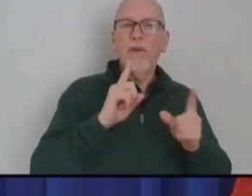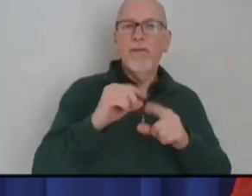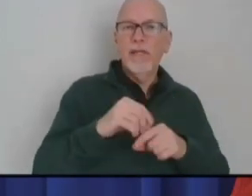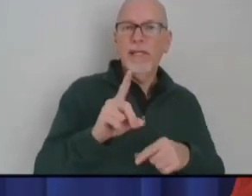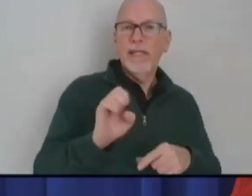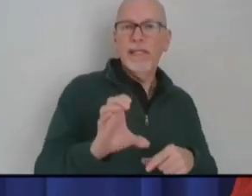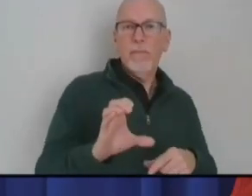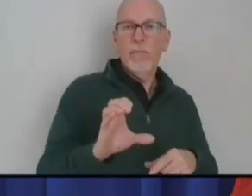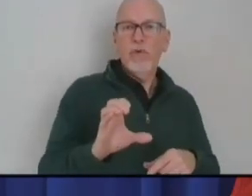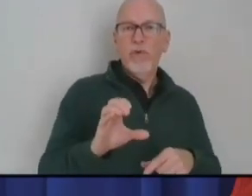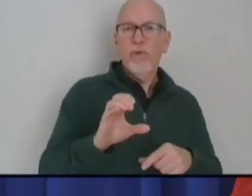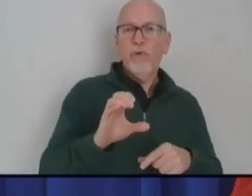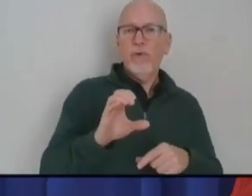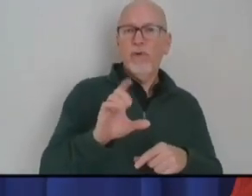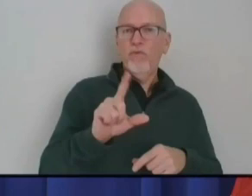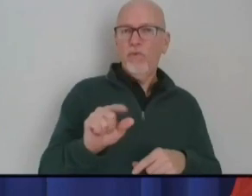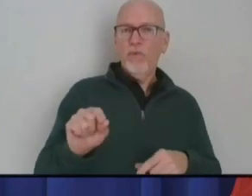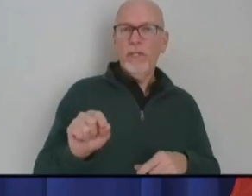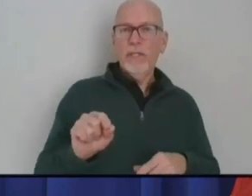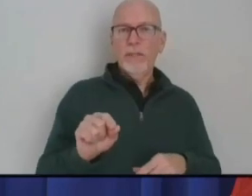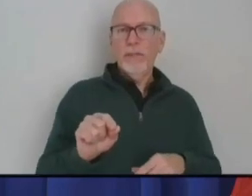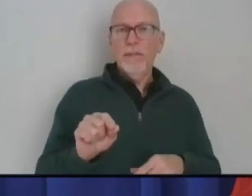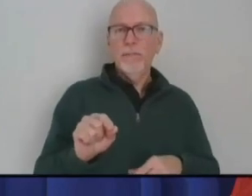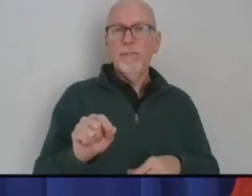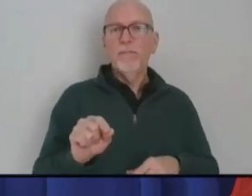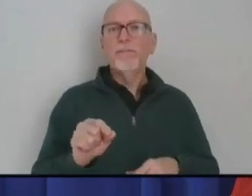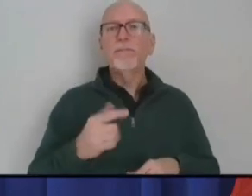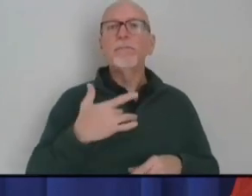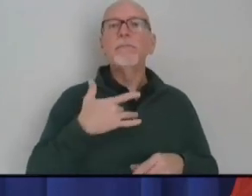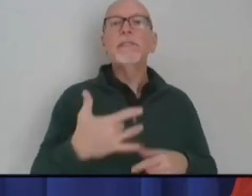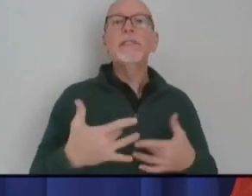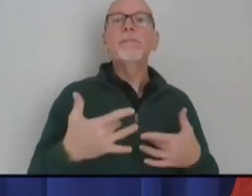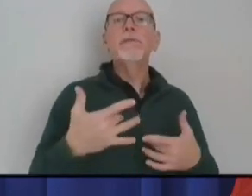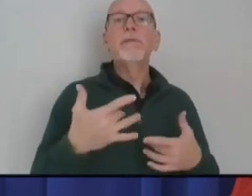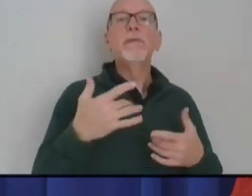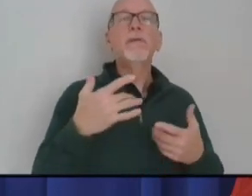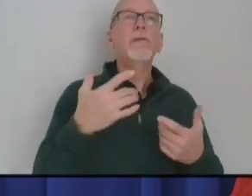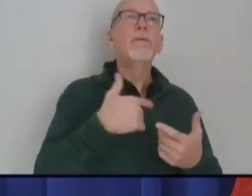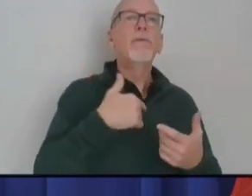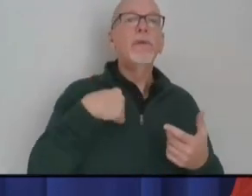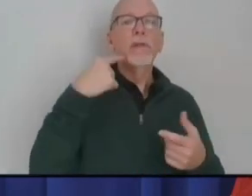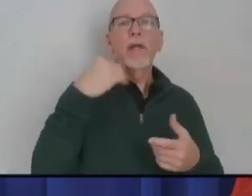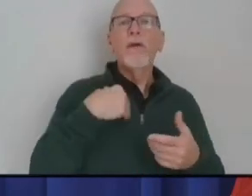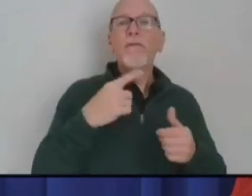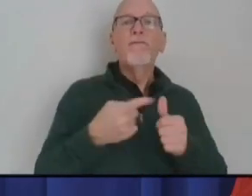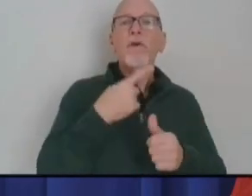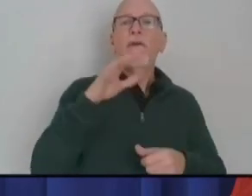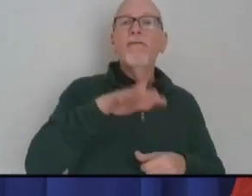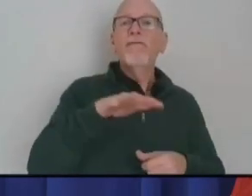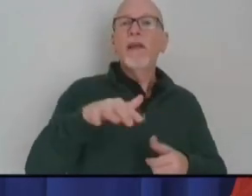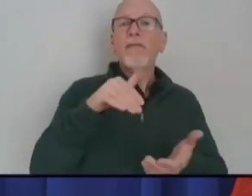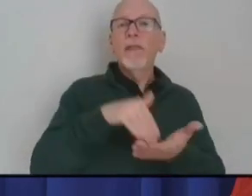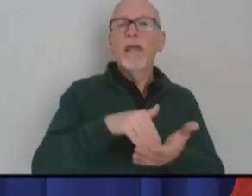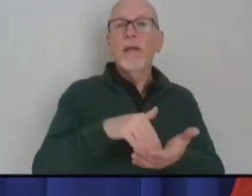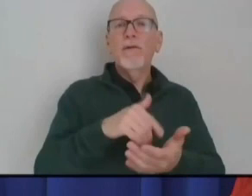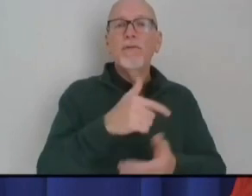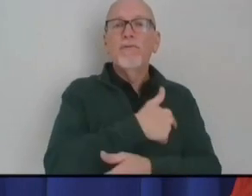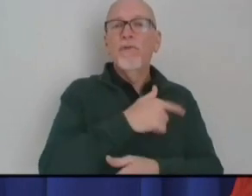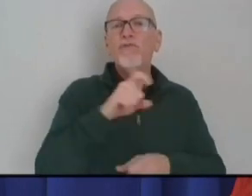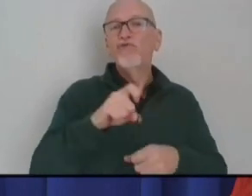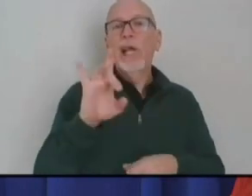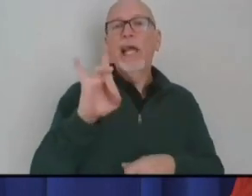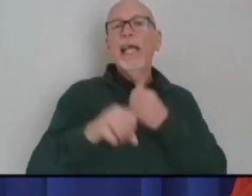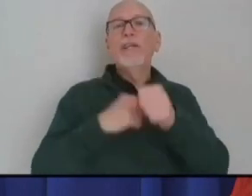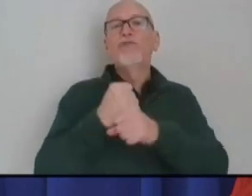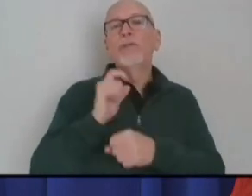of 2020. And typically, we'd be talking about when do we get our first 55,000 doses eight years from now or